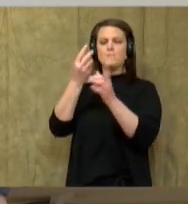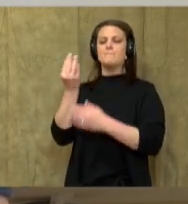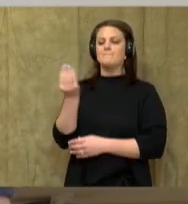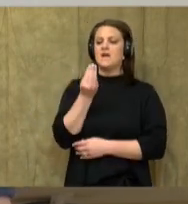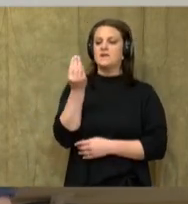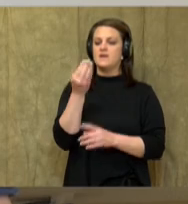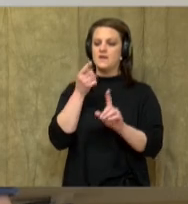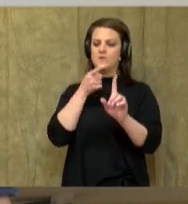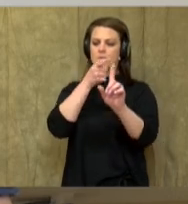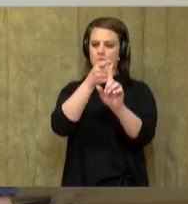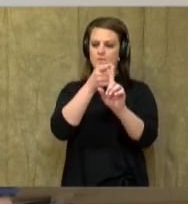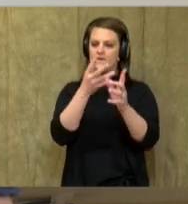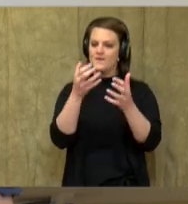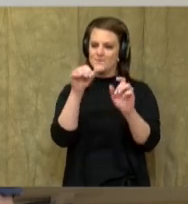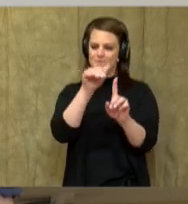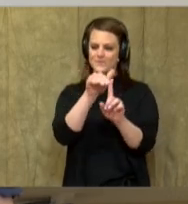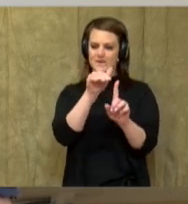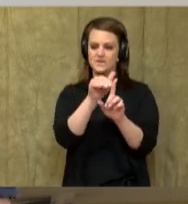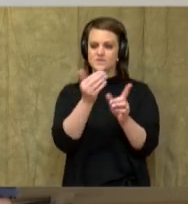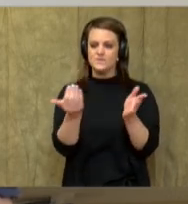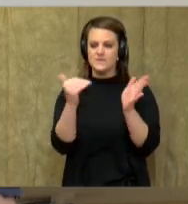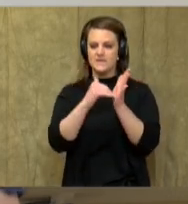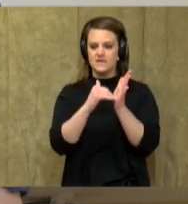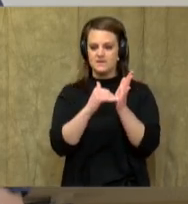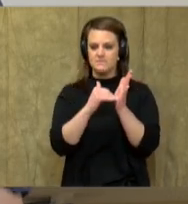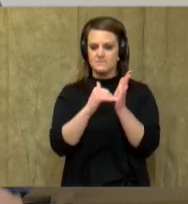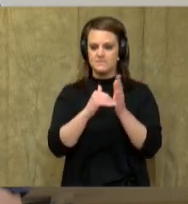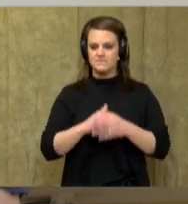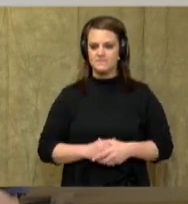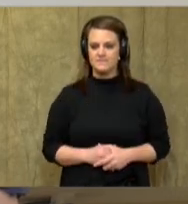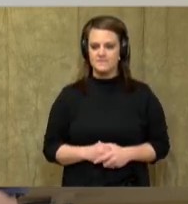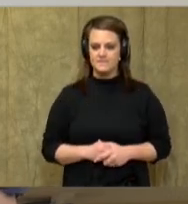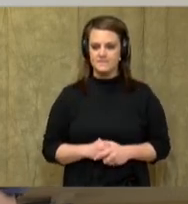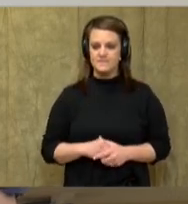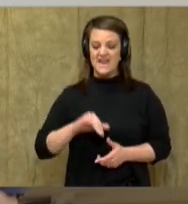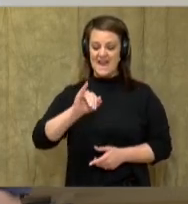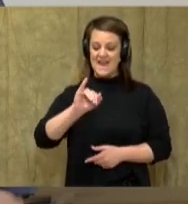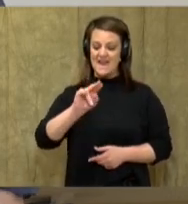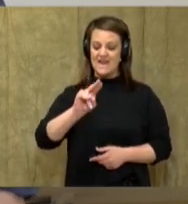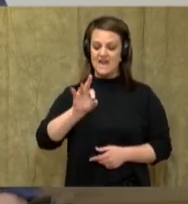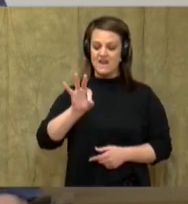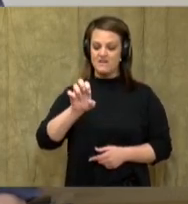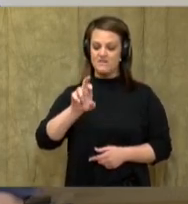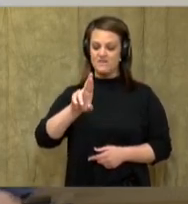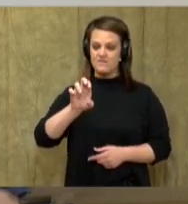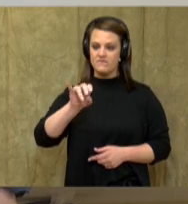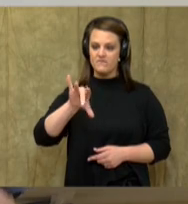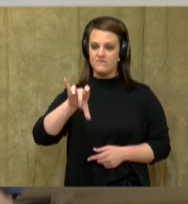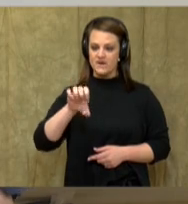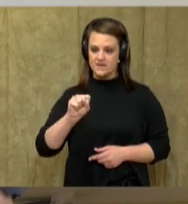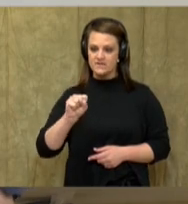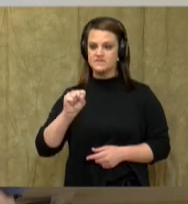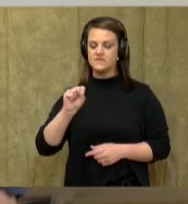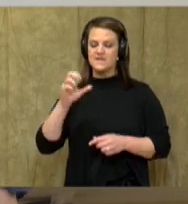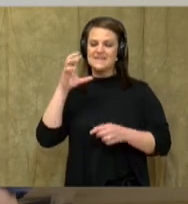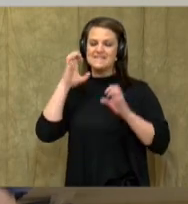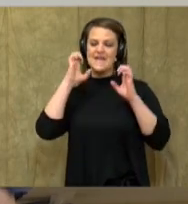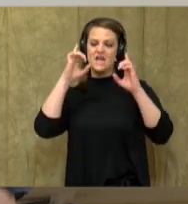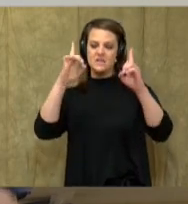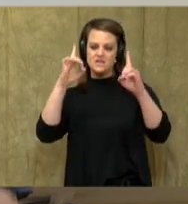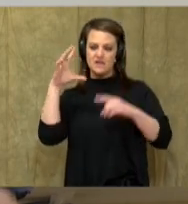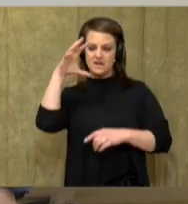Monday was met. I just want to remind you again today, an inference or a conclusion is an educated guess